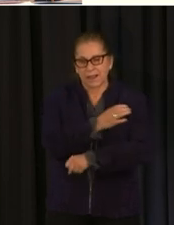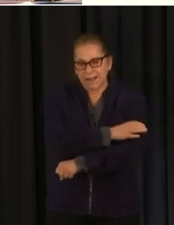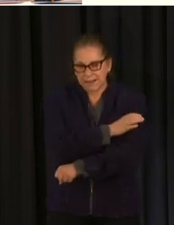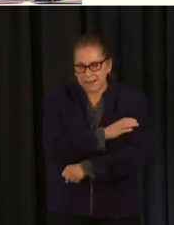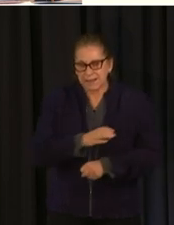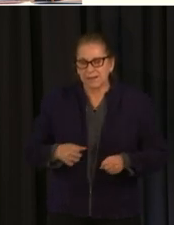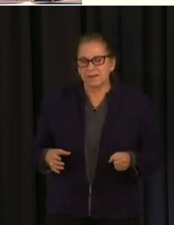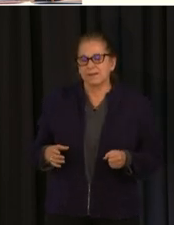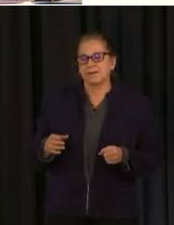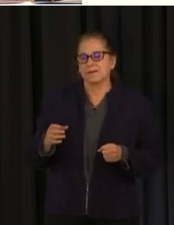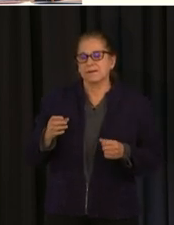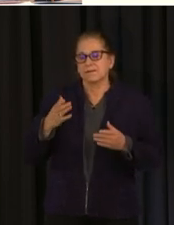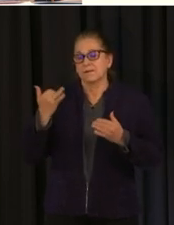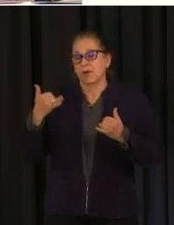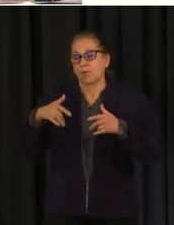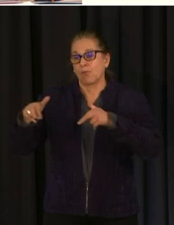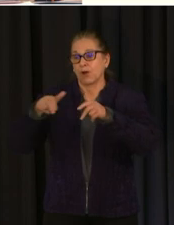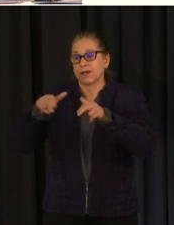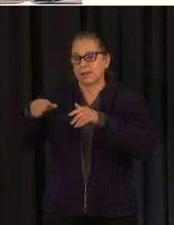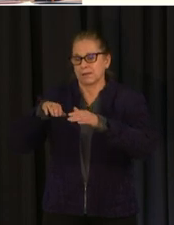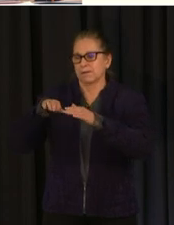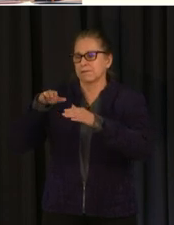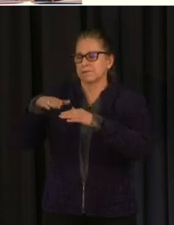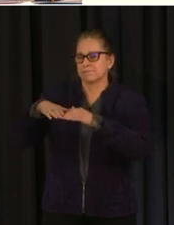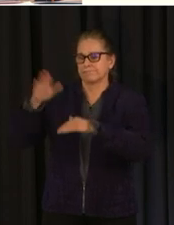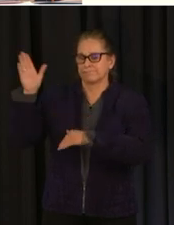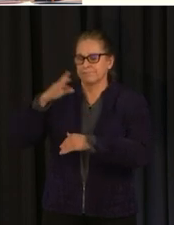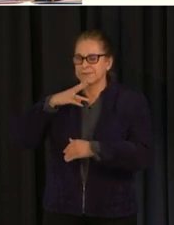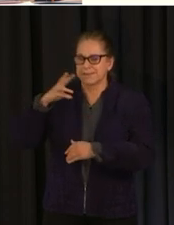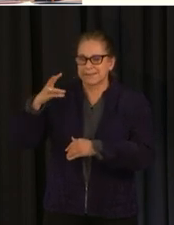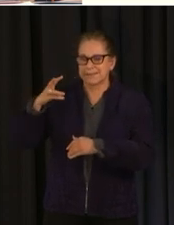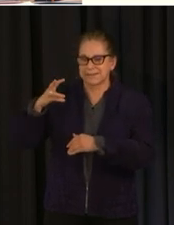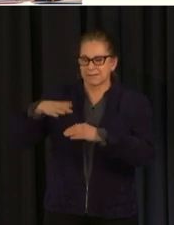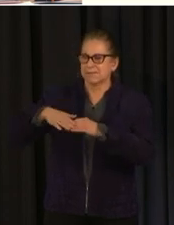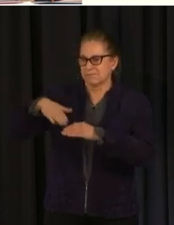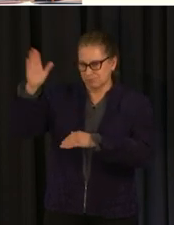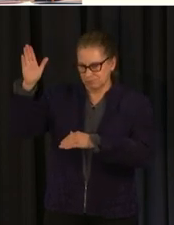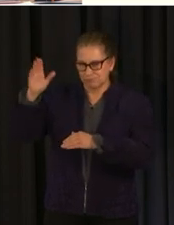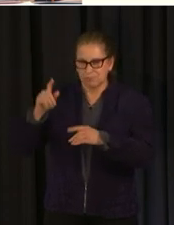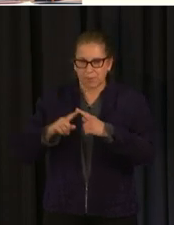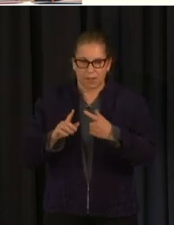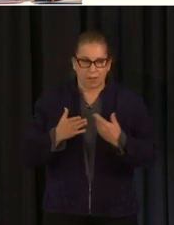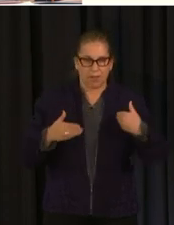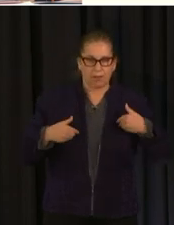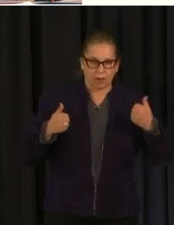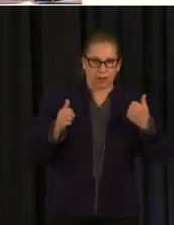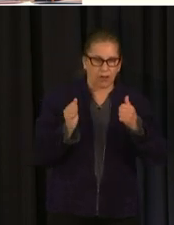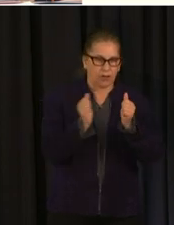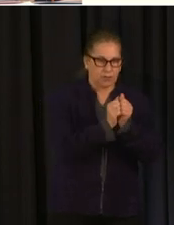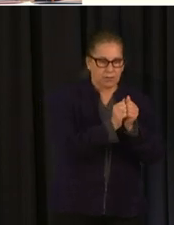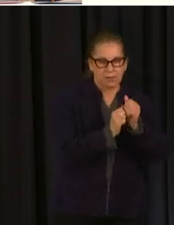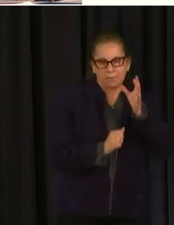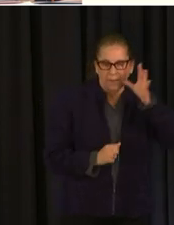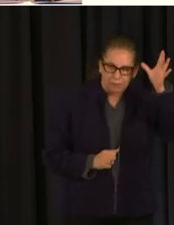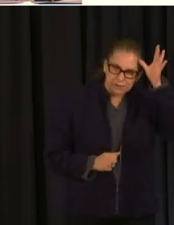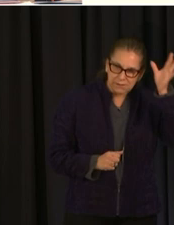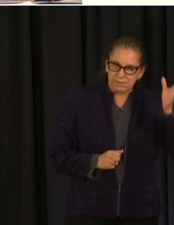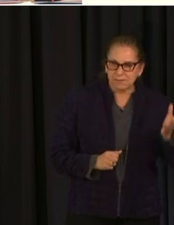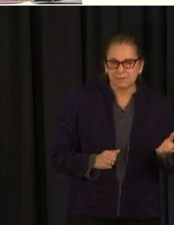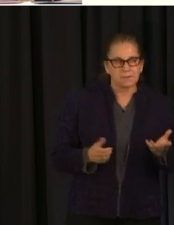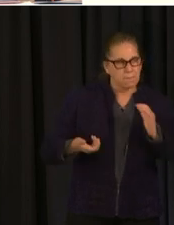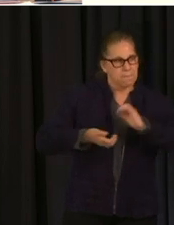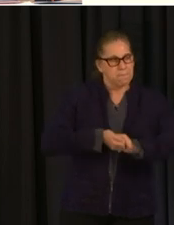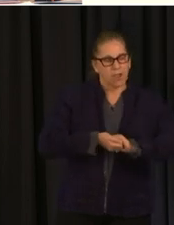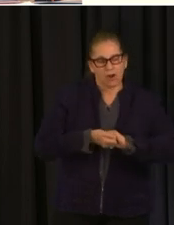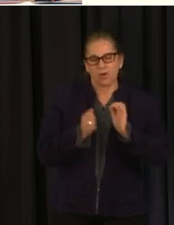currently eligible we anticipate that they will continue to be a strong and substantial partner for us i actually can confirm that they will be